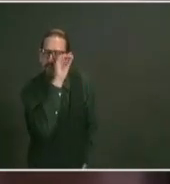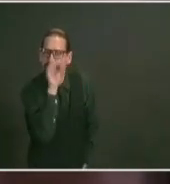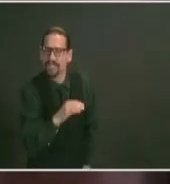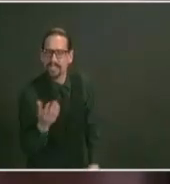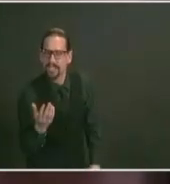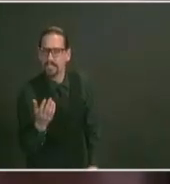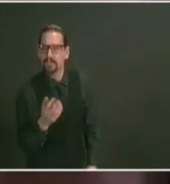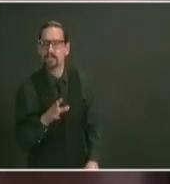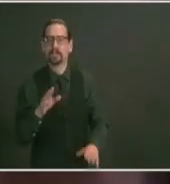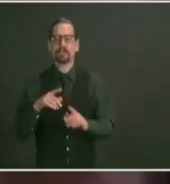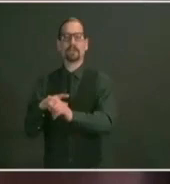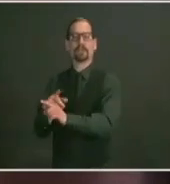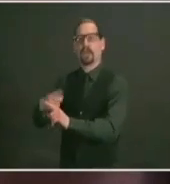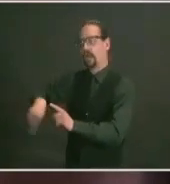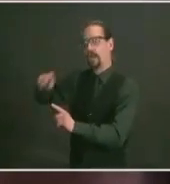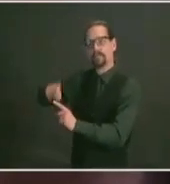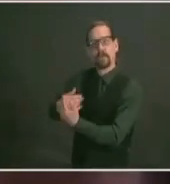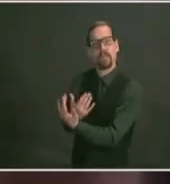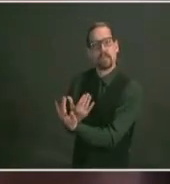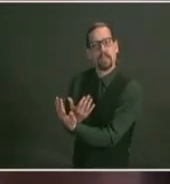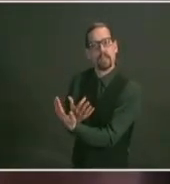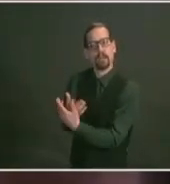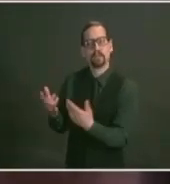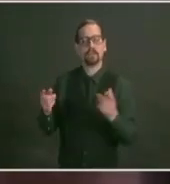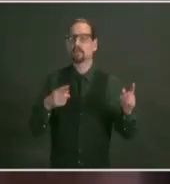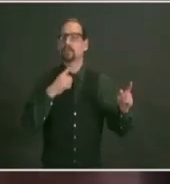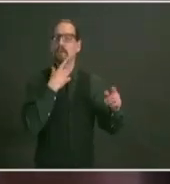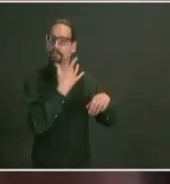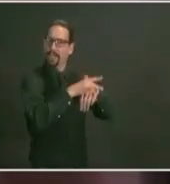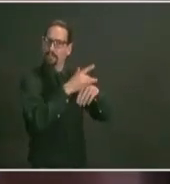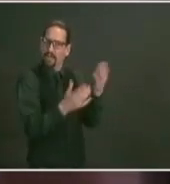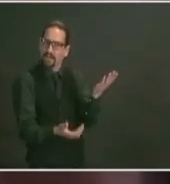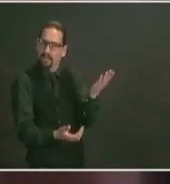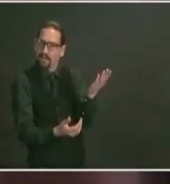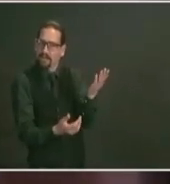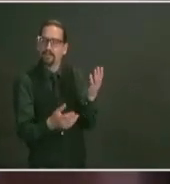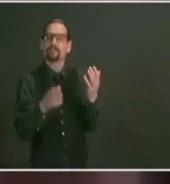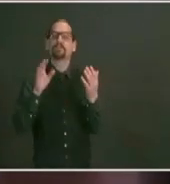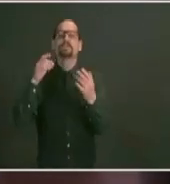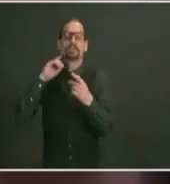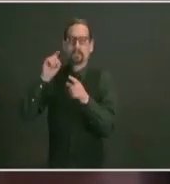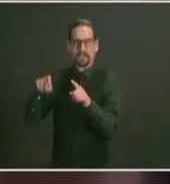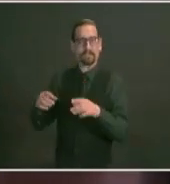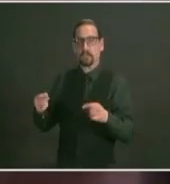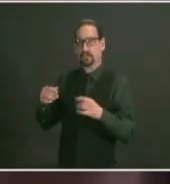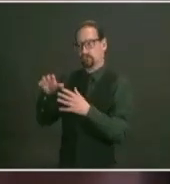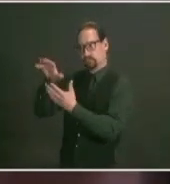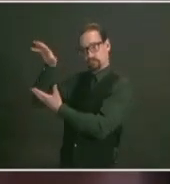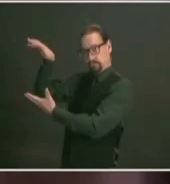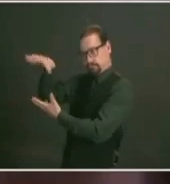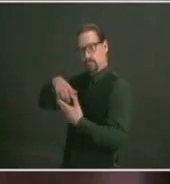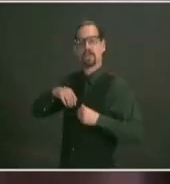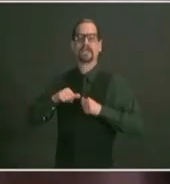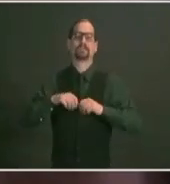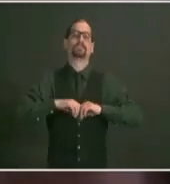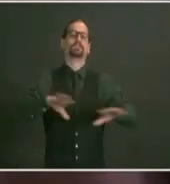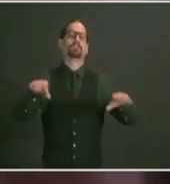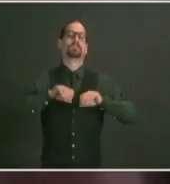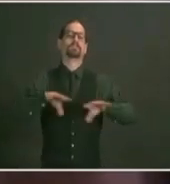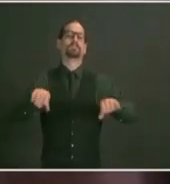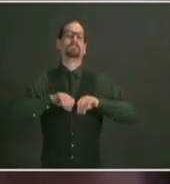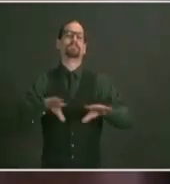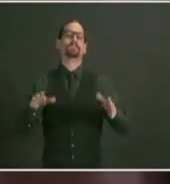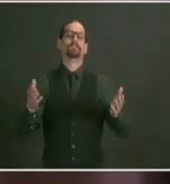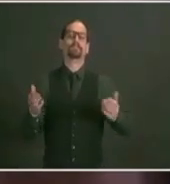available it was important to make it available as soon as we had it knowing as i had said last week that it would require